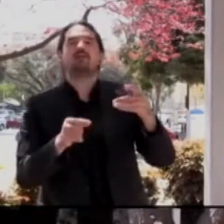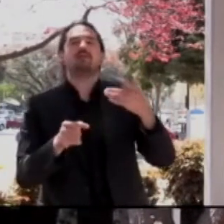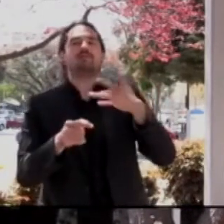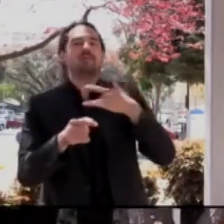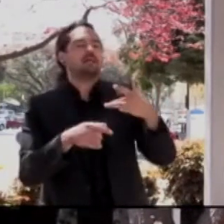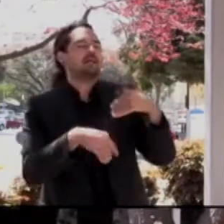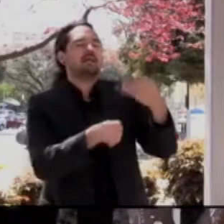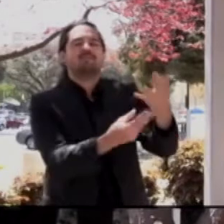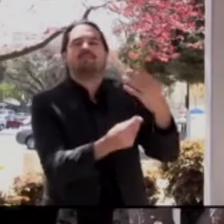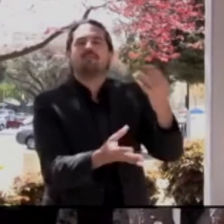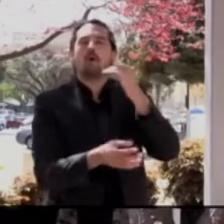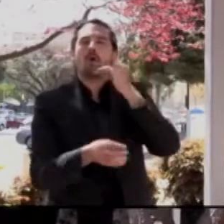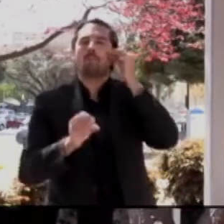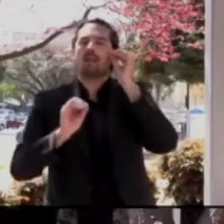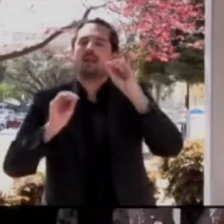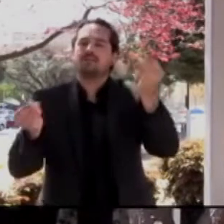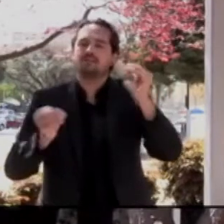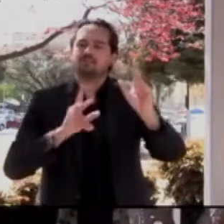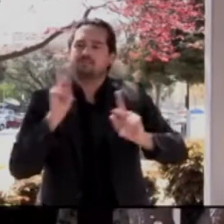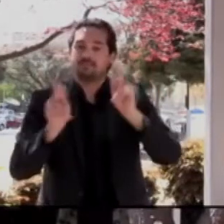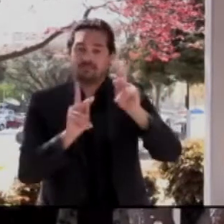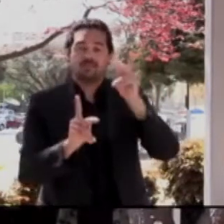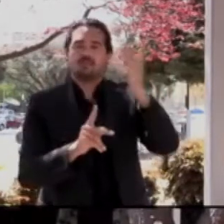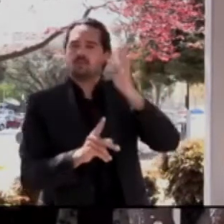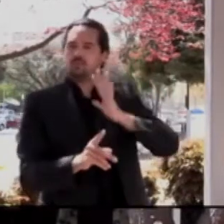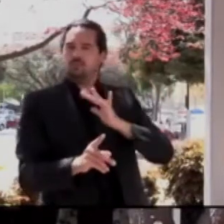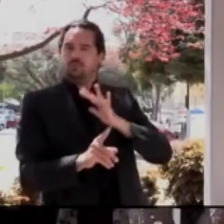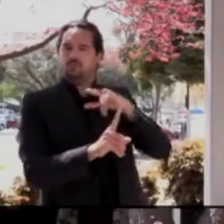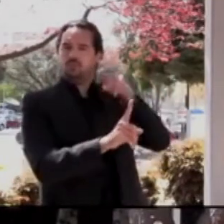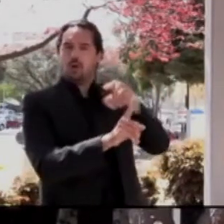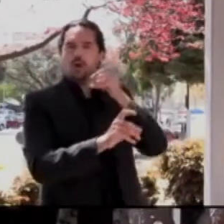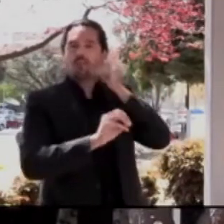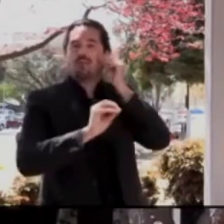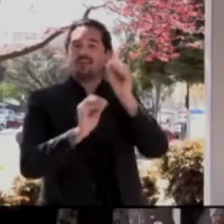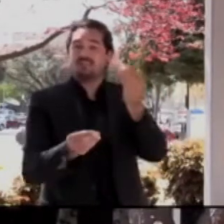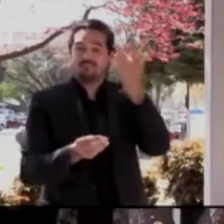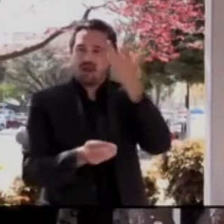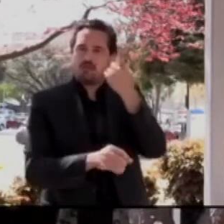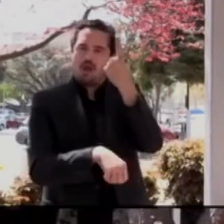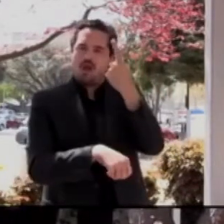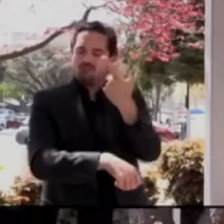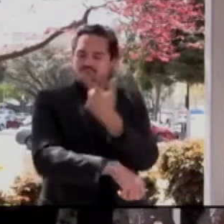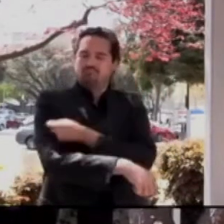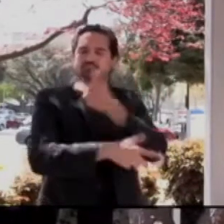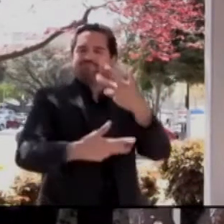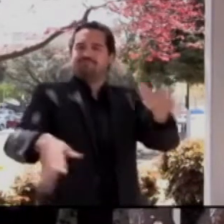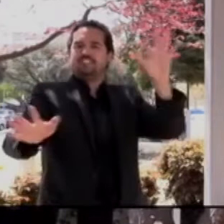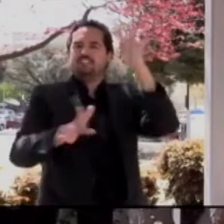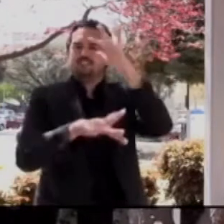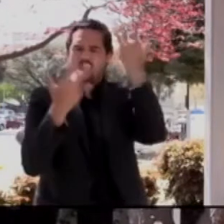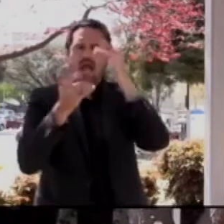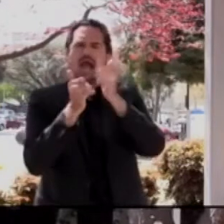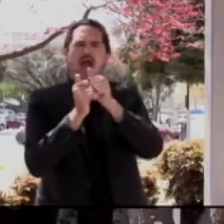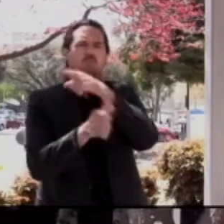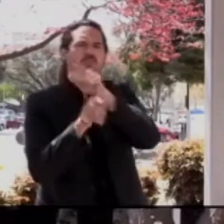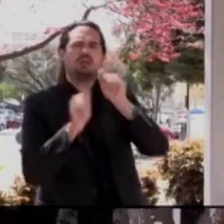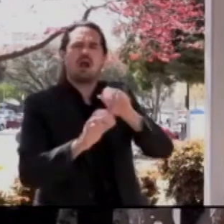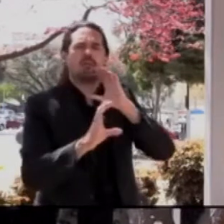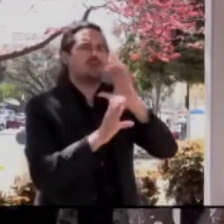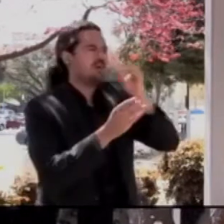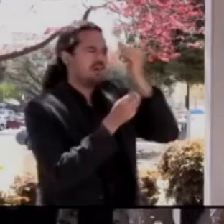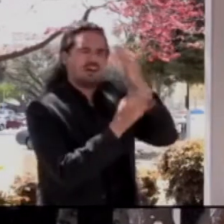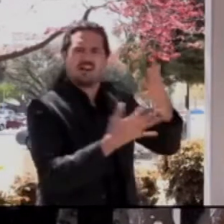that that was the preferred shot, what are you guys doing proactively to reach out to those people to perhaps get them in screen